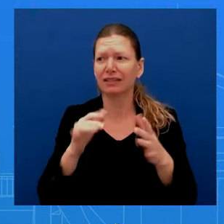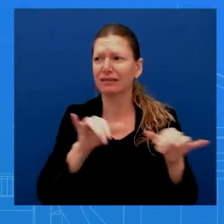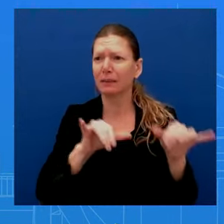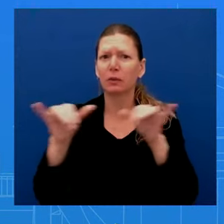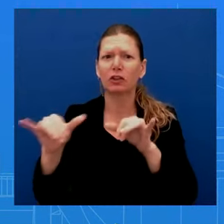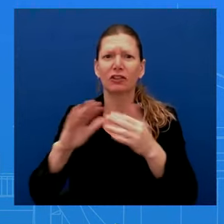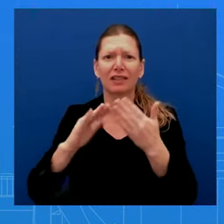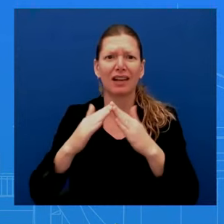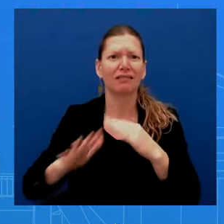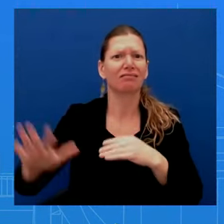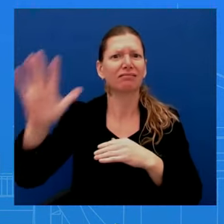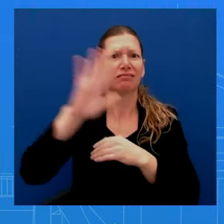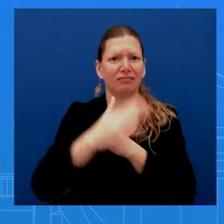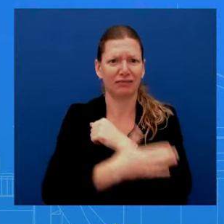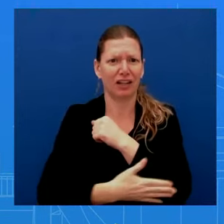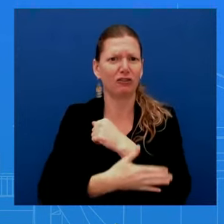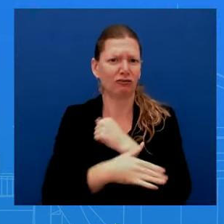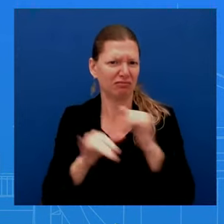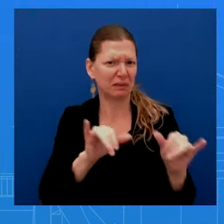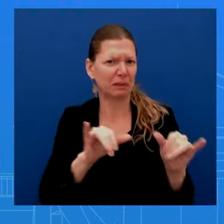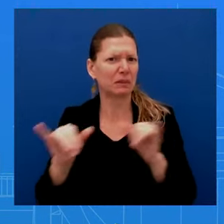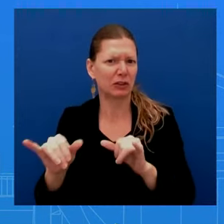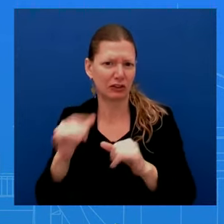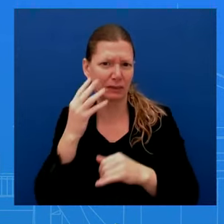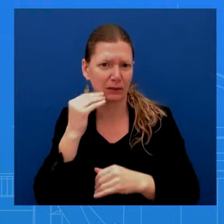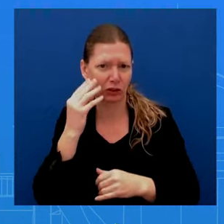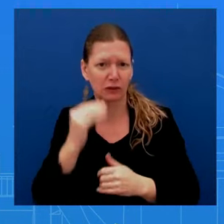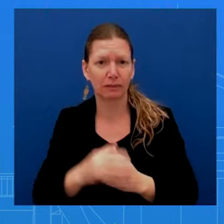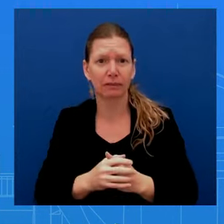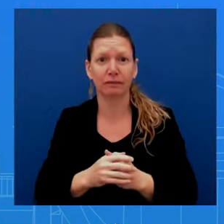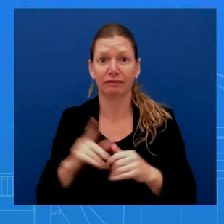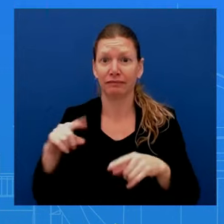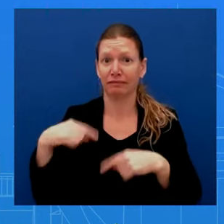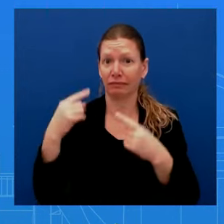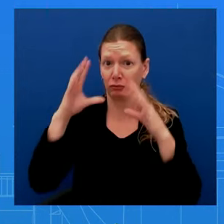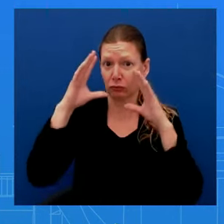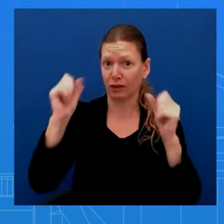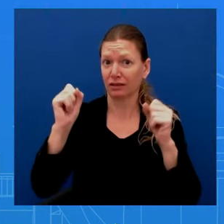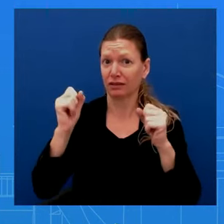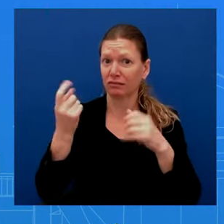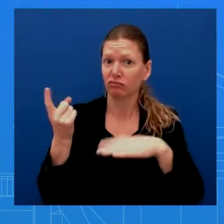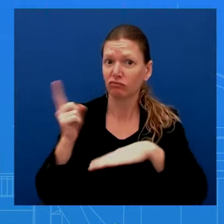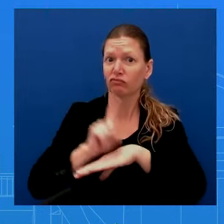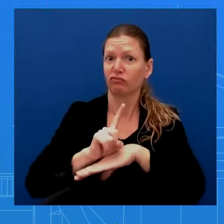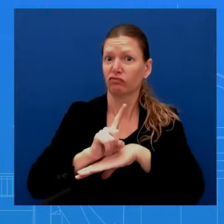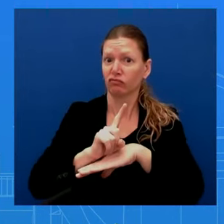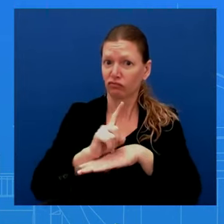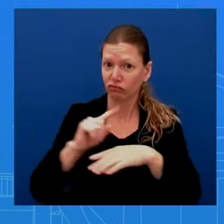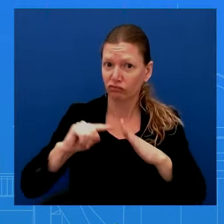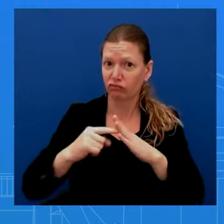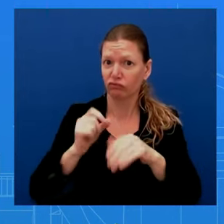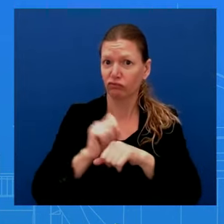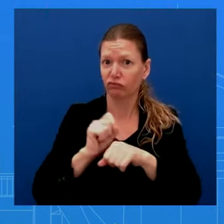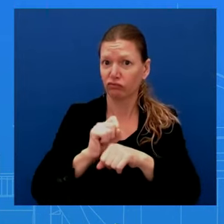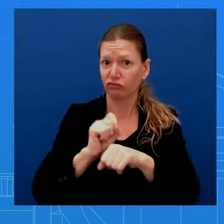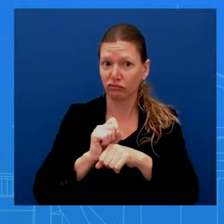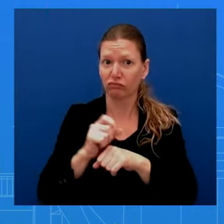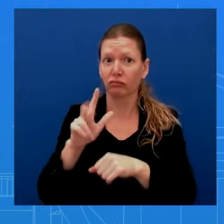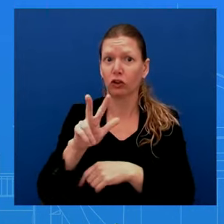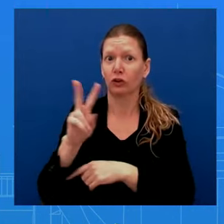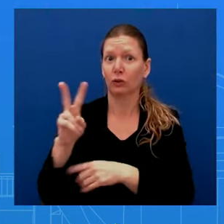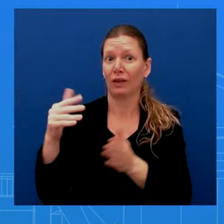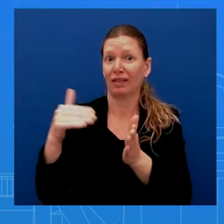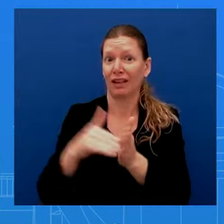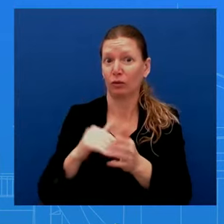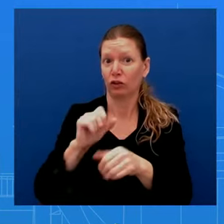office, 32,000 jobs have been created in Allentown, and the unemployment rate has dropped from 6.4 percent